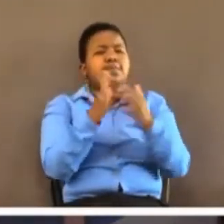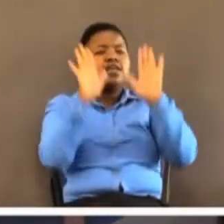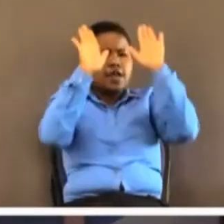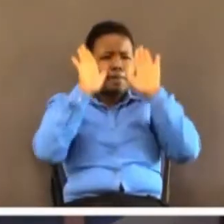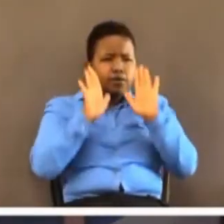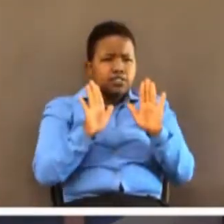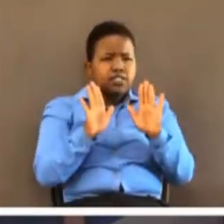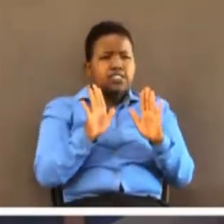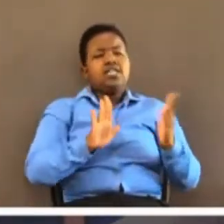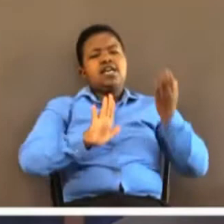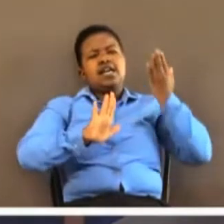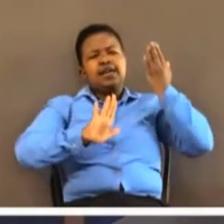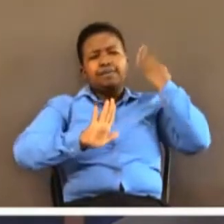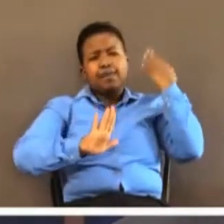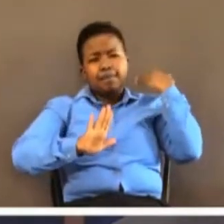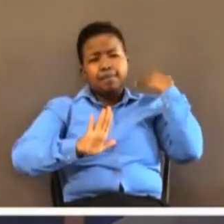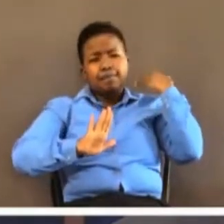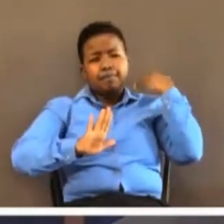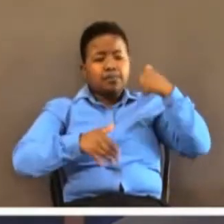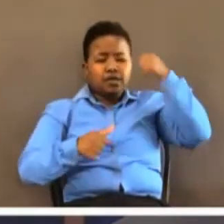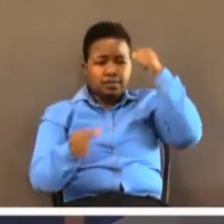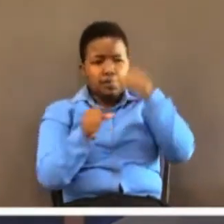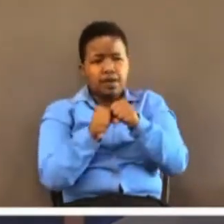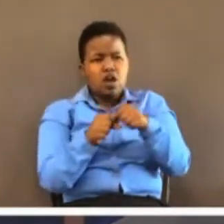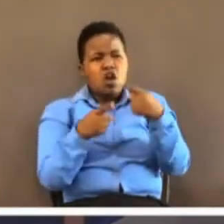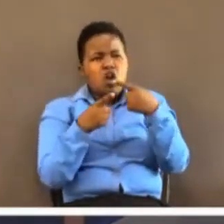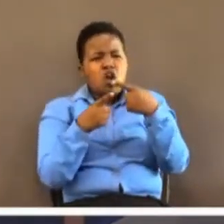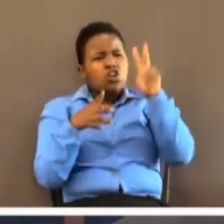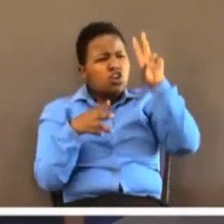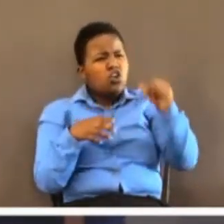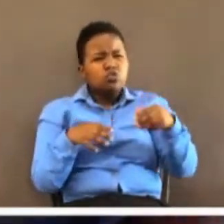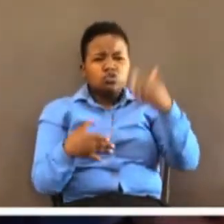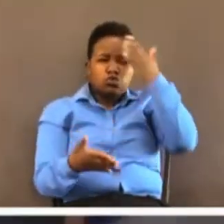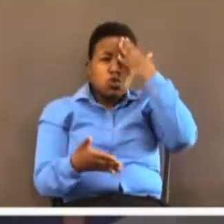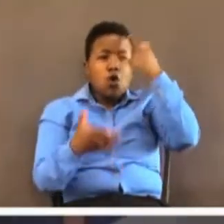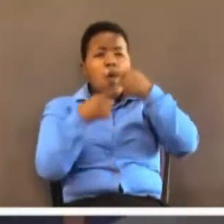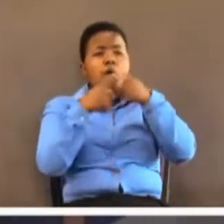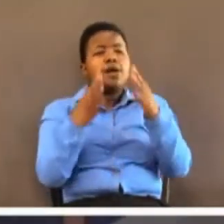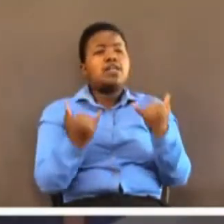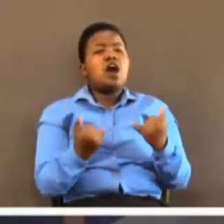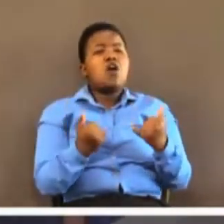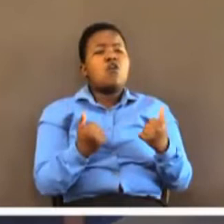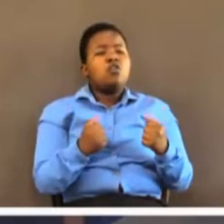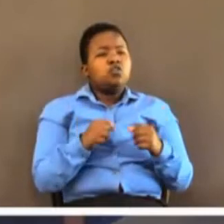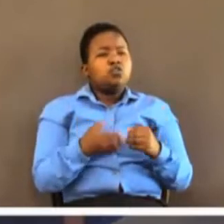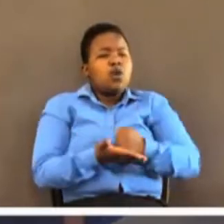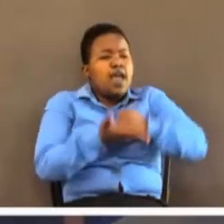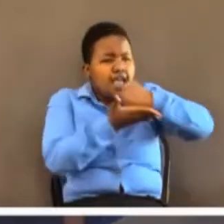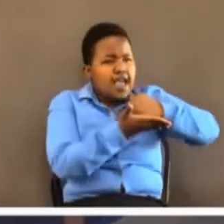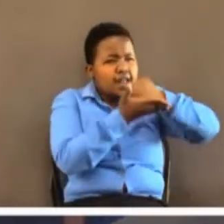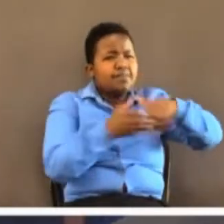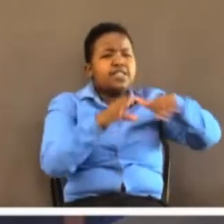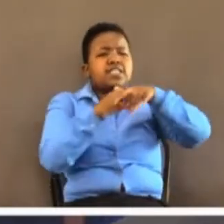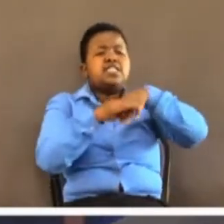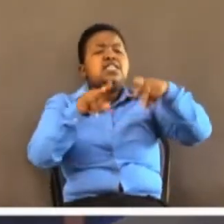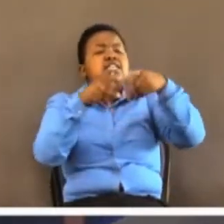past, not for the sake of it, so that the faith of the past can boost him to his present situation.